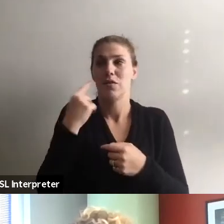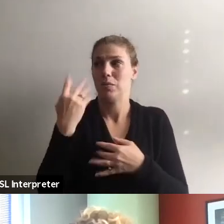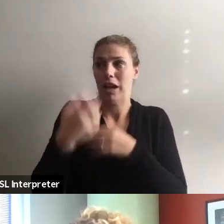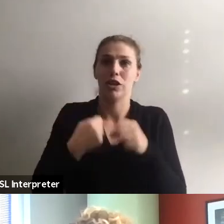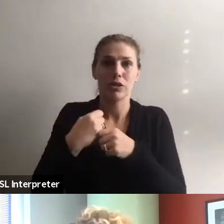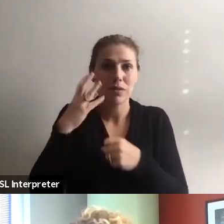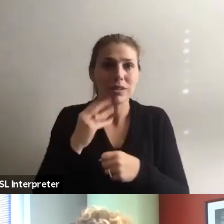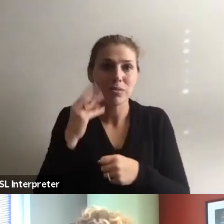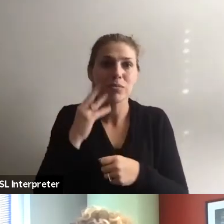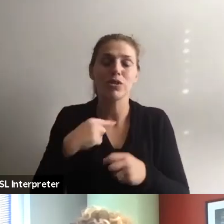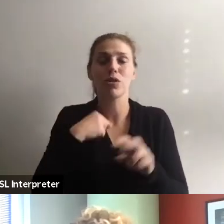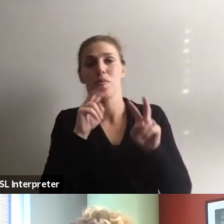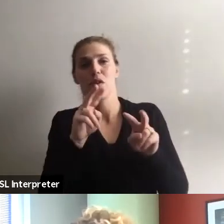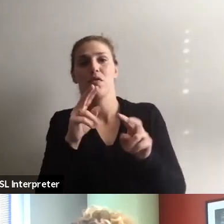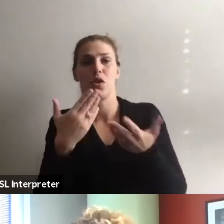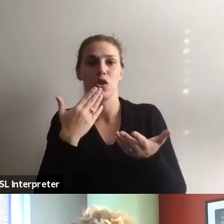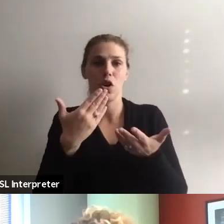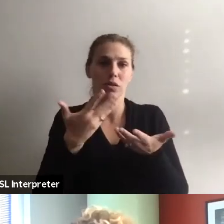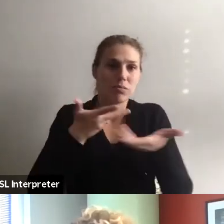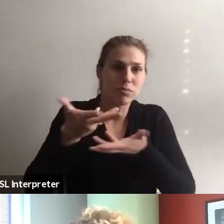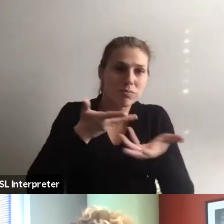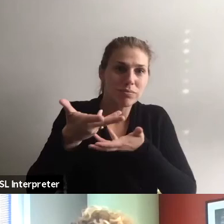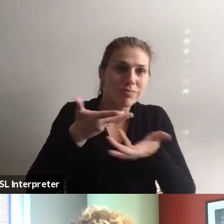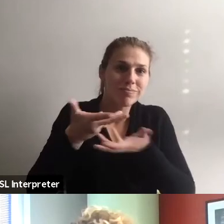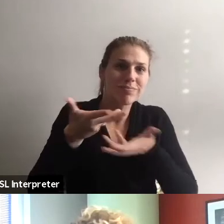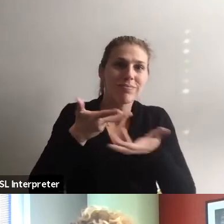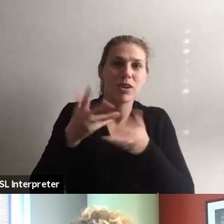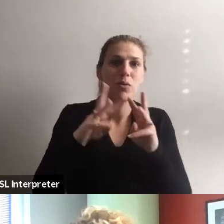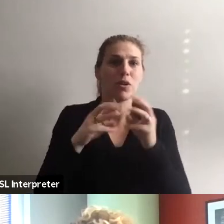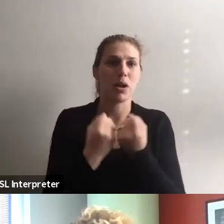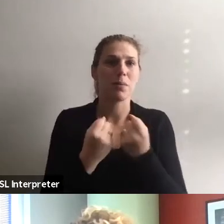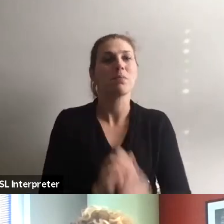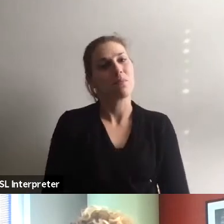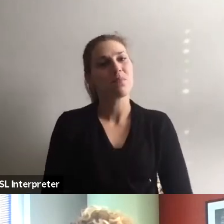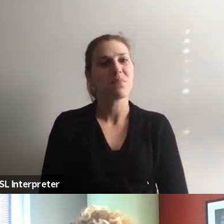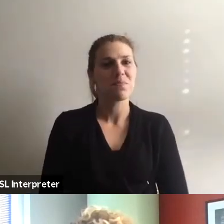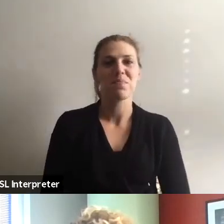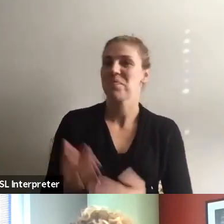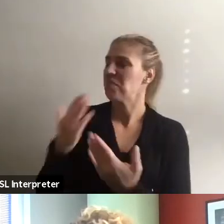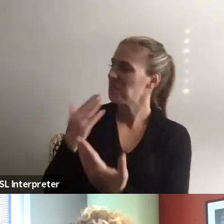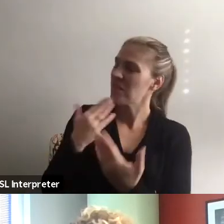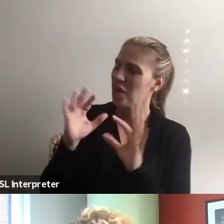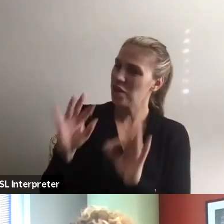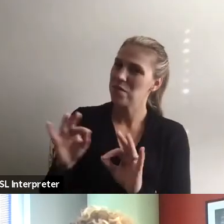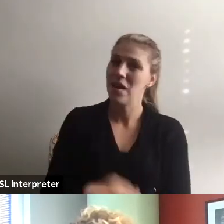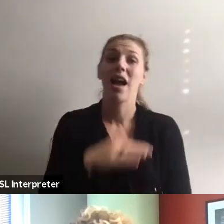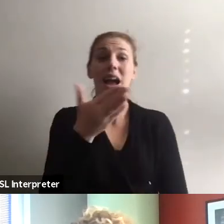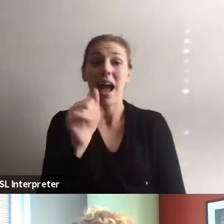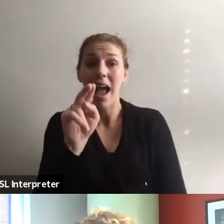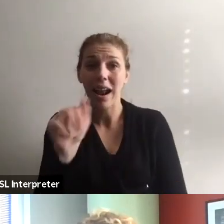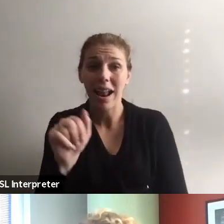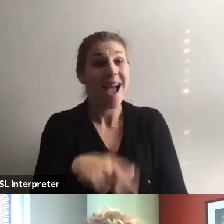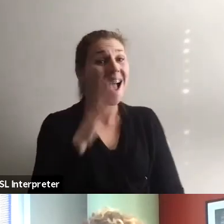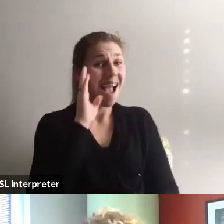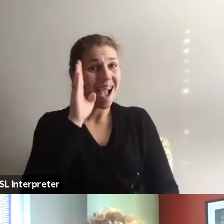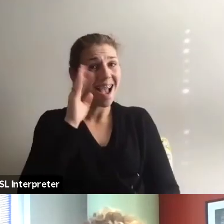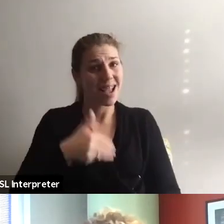I'm looking forward to an engaging workshop. Great. Thank you, Palermo. Anna? Hi,